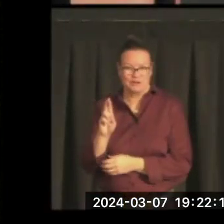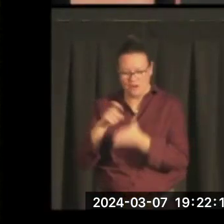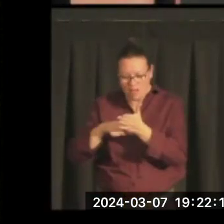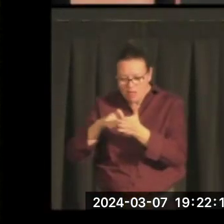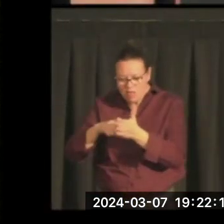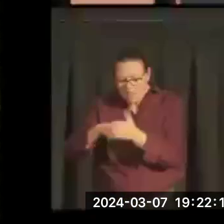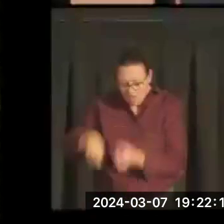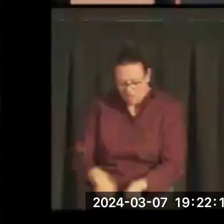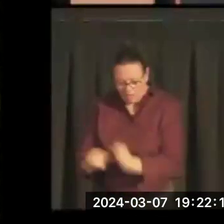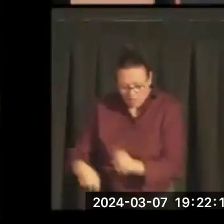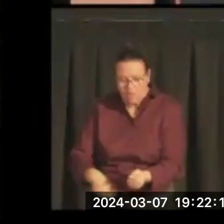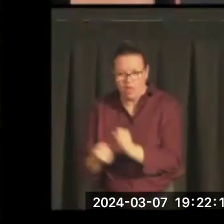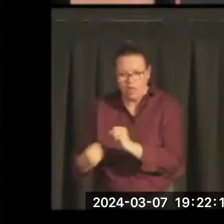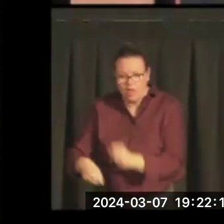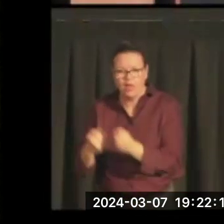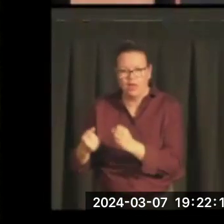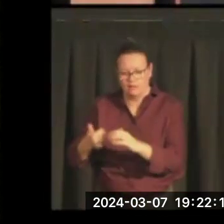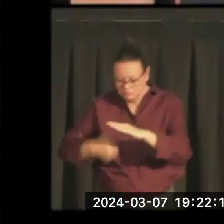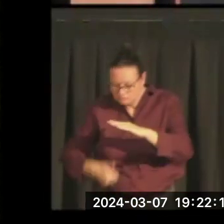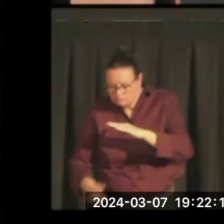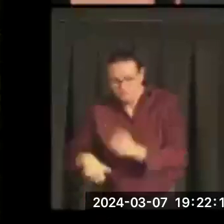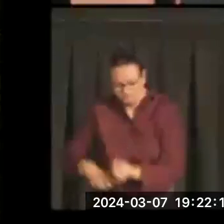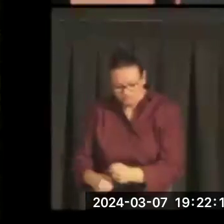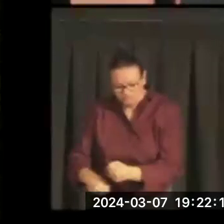Shoveling down inside the mines.